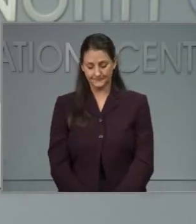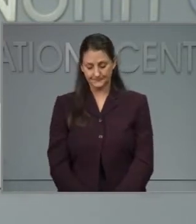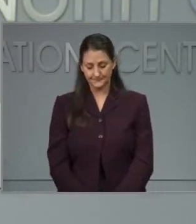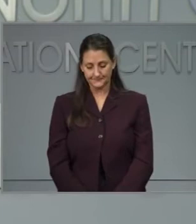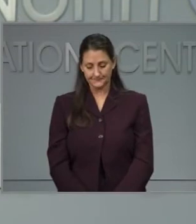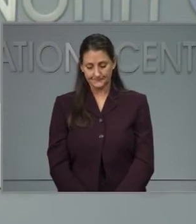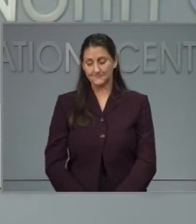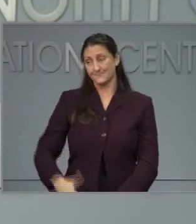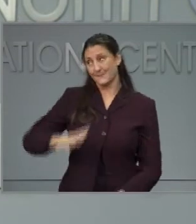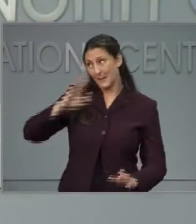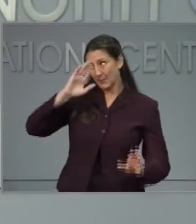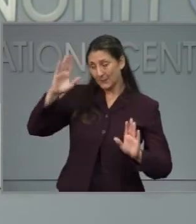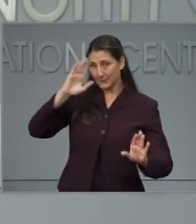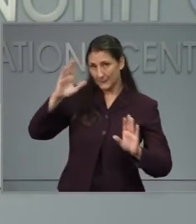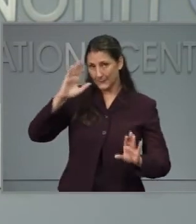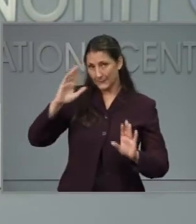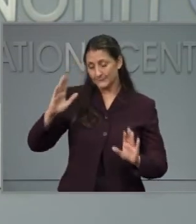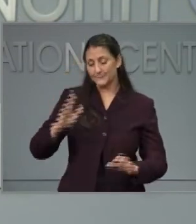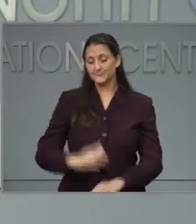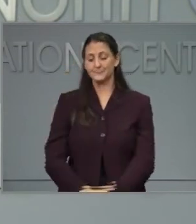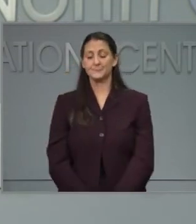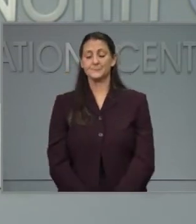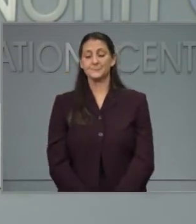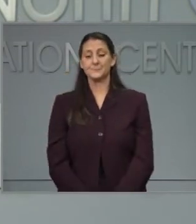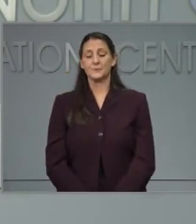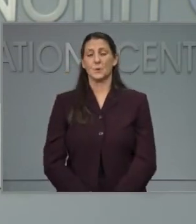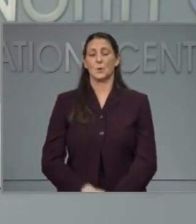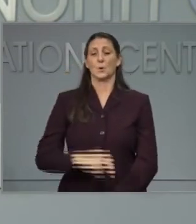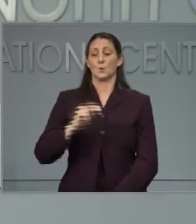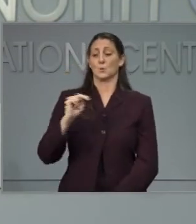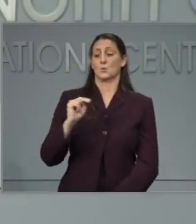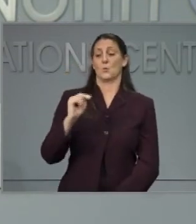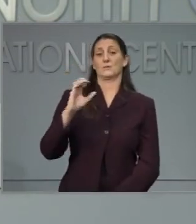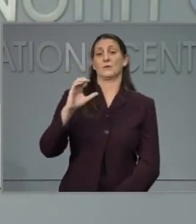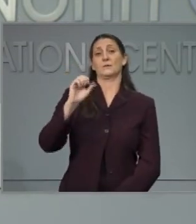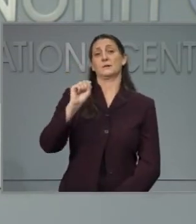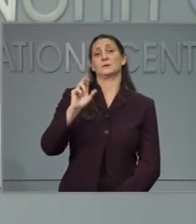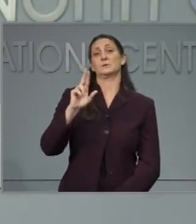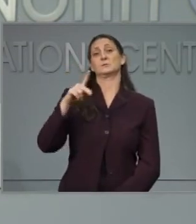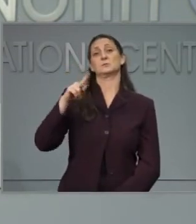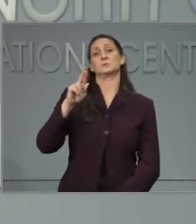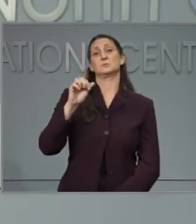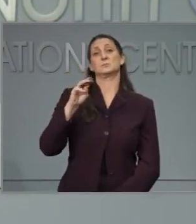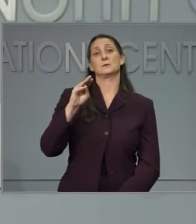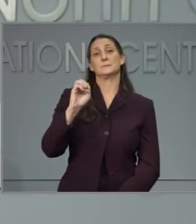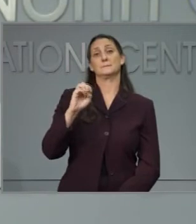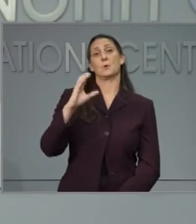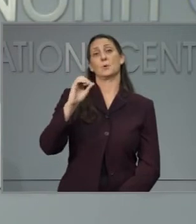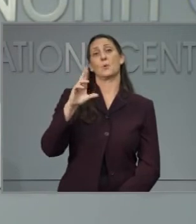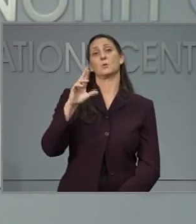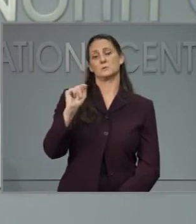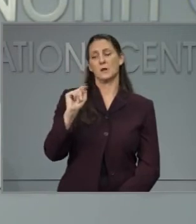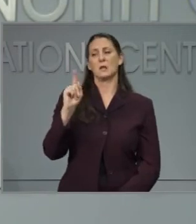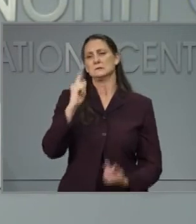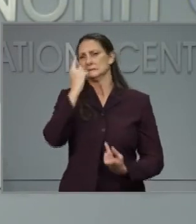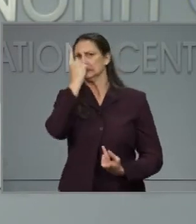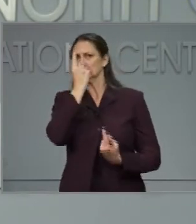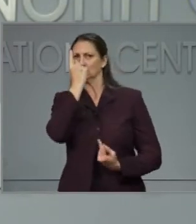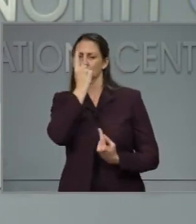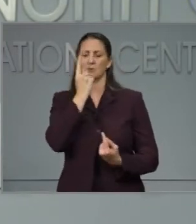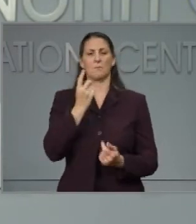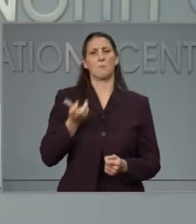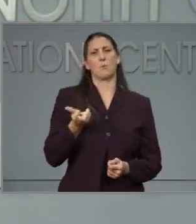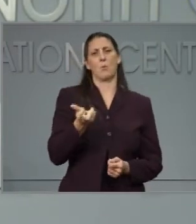The North Carolina Supreme Court is considering a lawsuit by owners of bowling alleys who say they should be allowed to